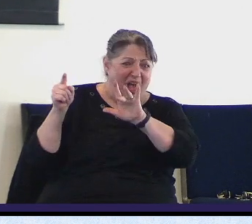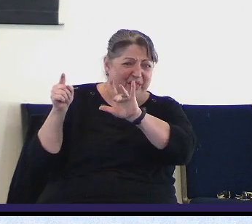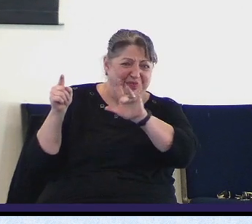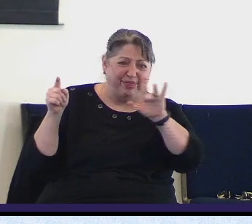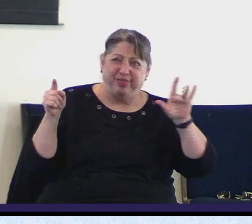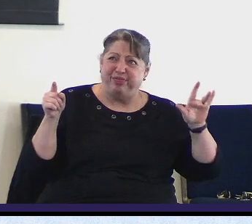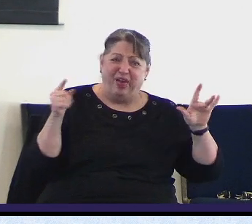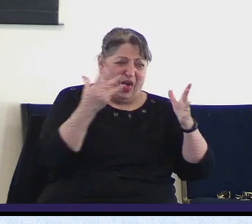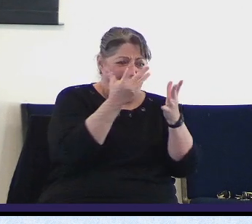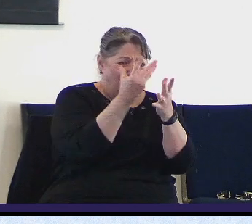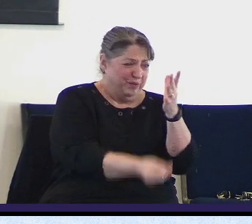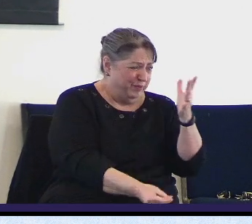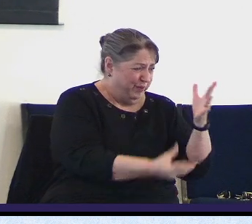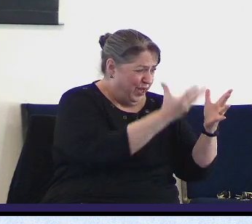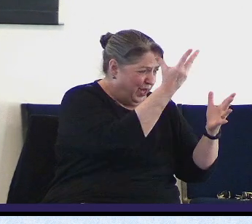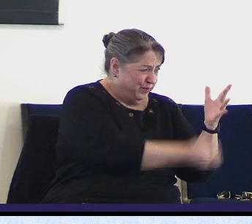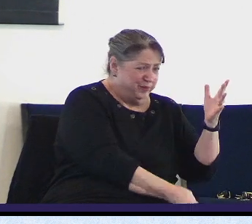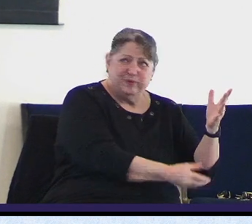vanished.